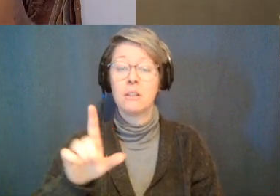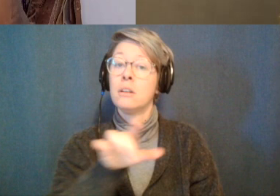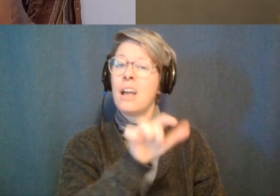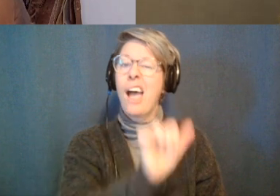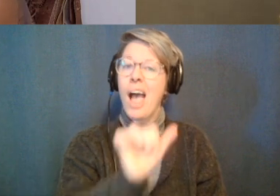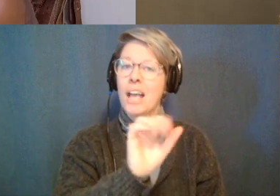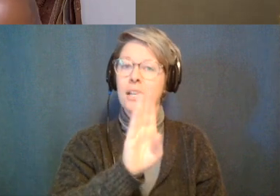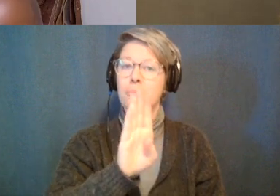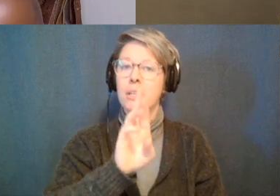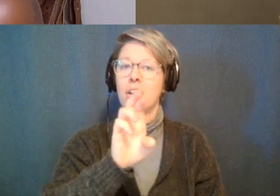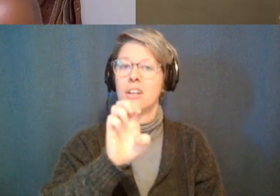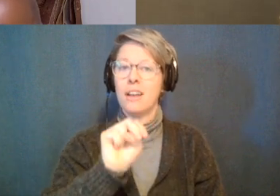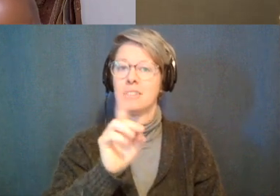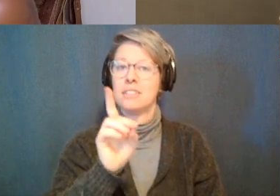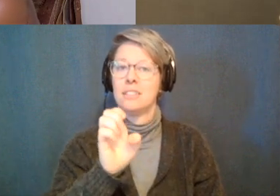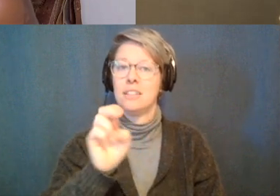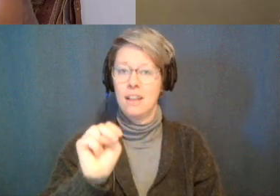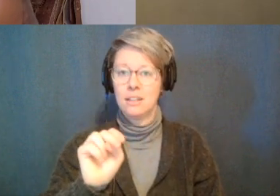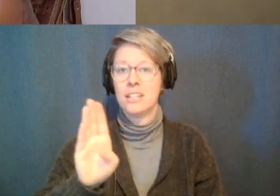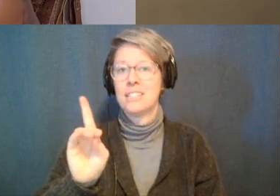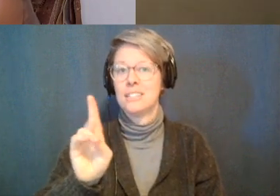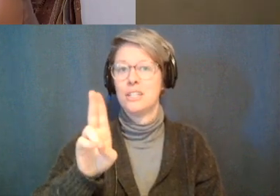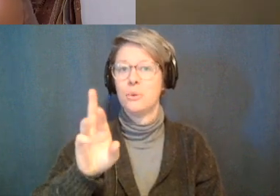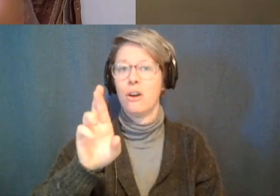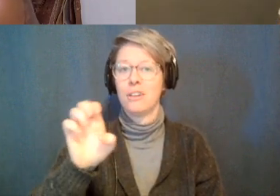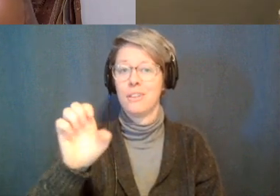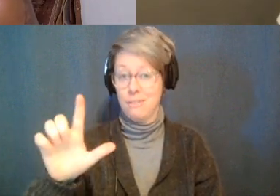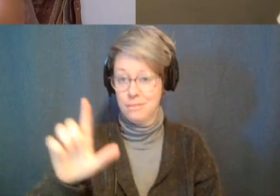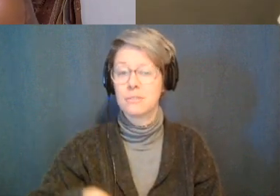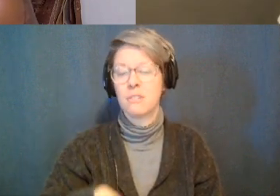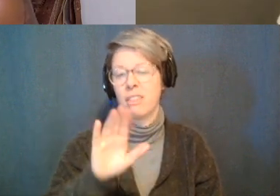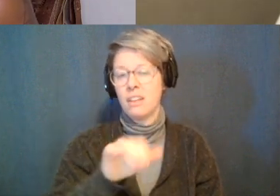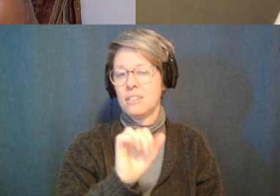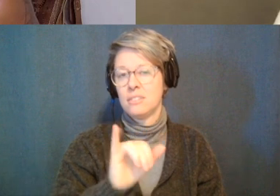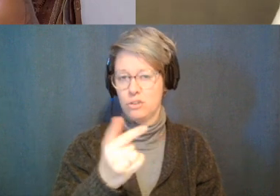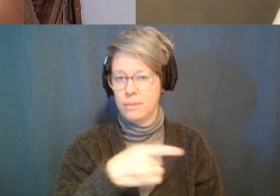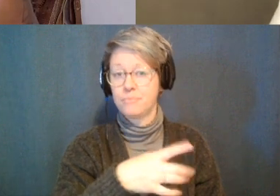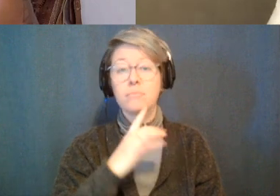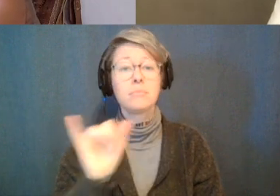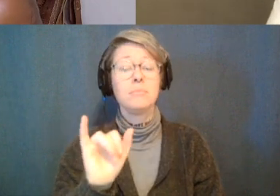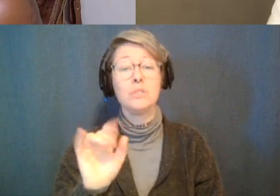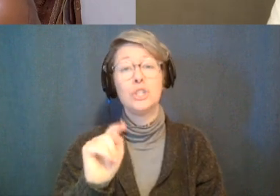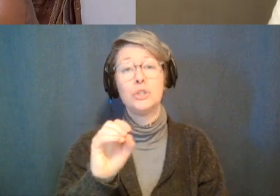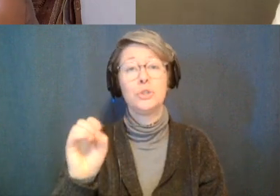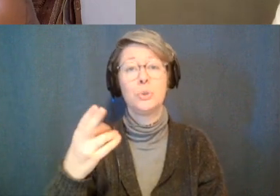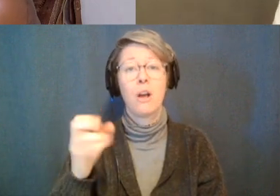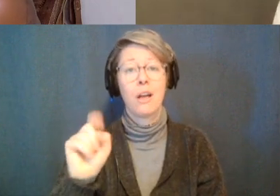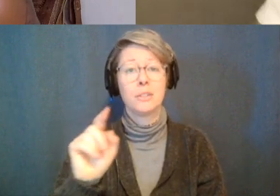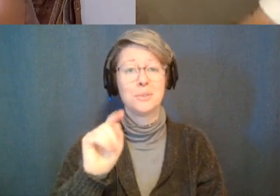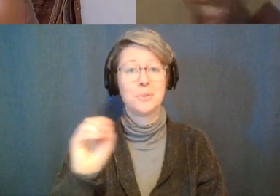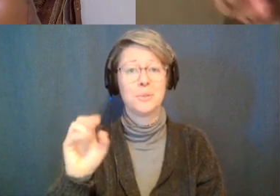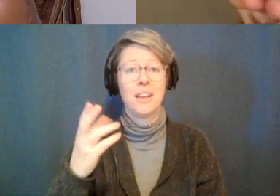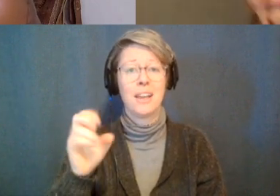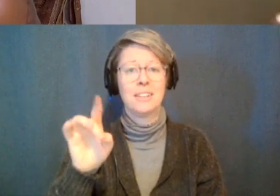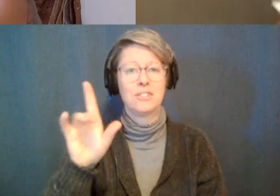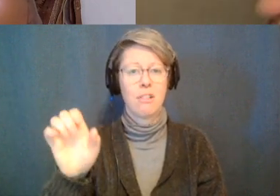-n-d-e-n-d-u-r-e-l on instagram you can find him on too hot to handle season three on netflix he was